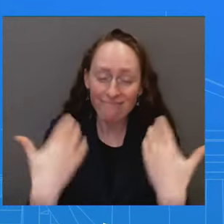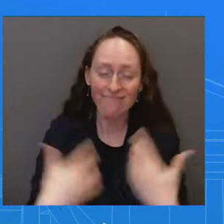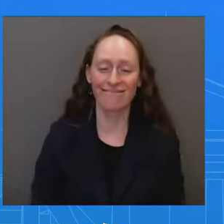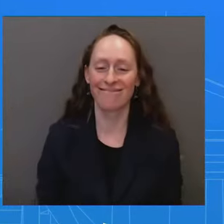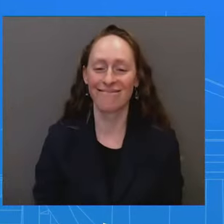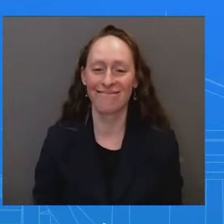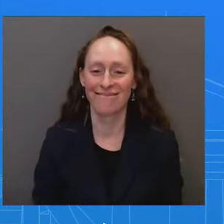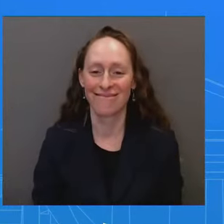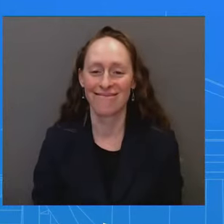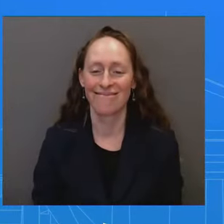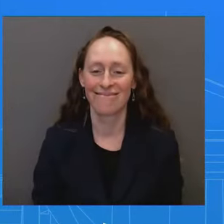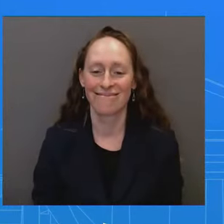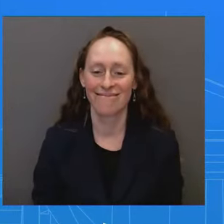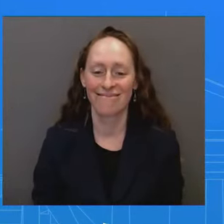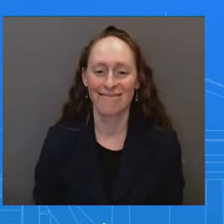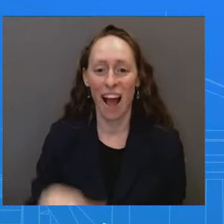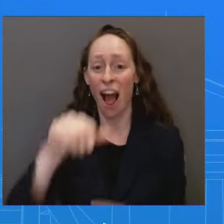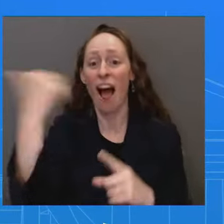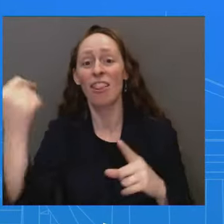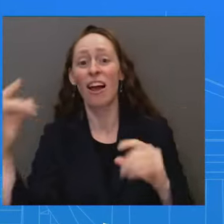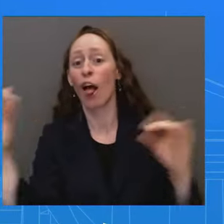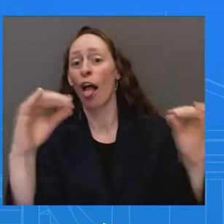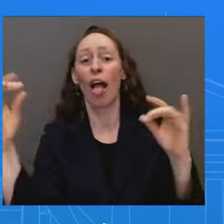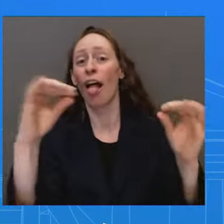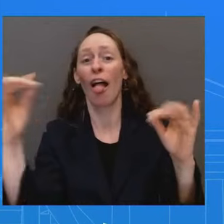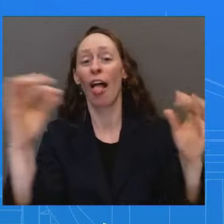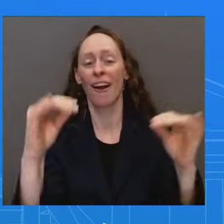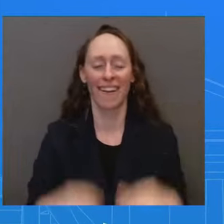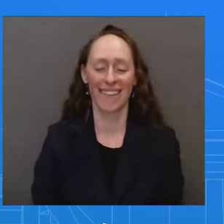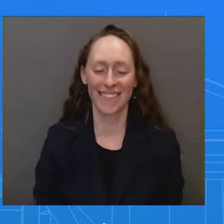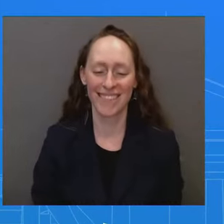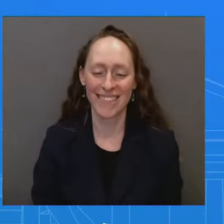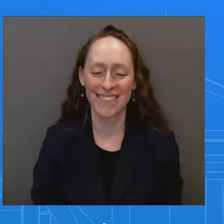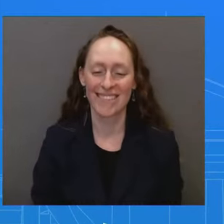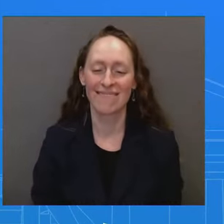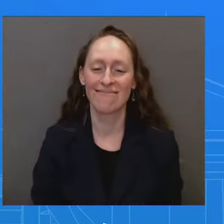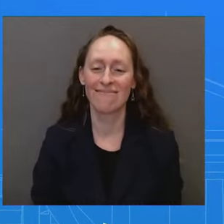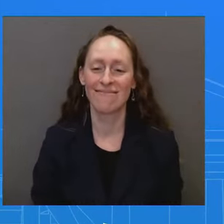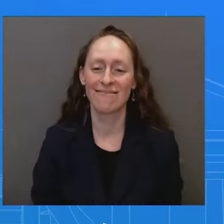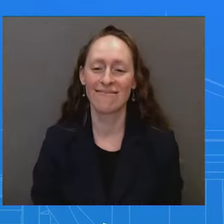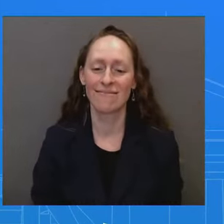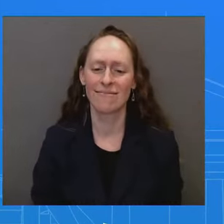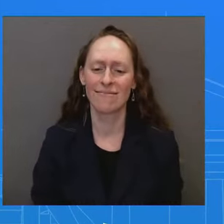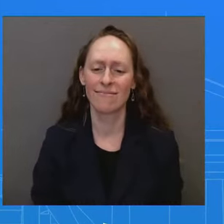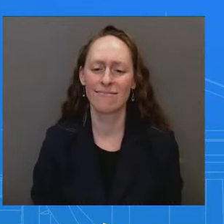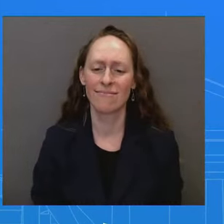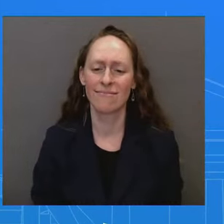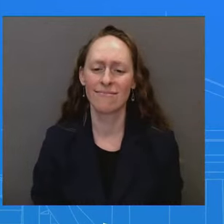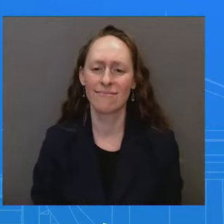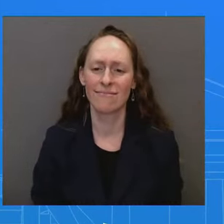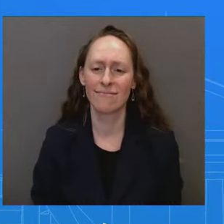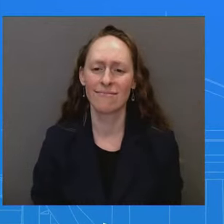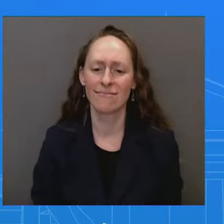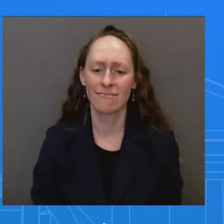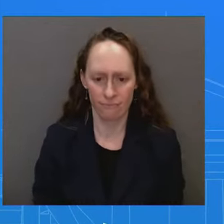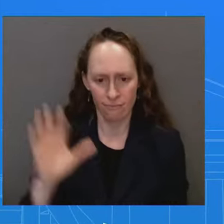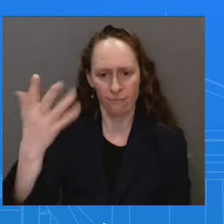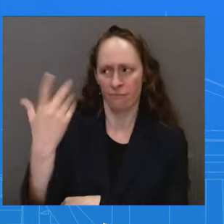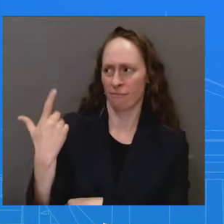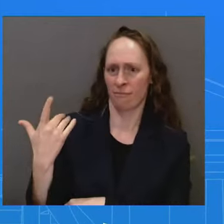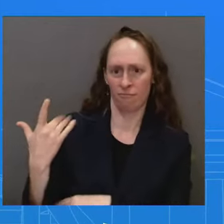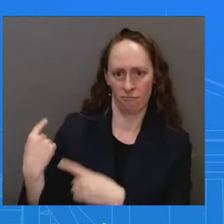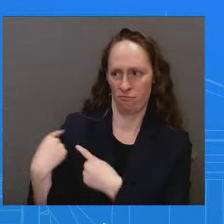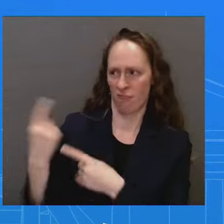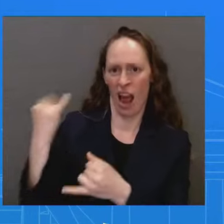Um, I You know, my comments on the ground- know. presented the fact that the-the death toll over the last 24 hours was amongst one of the most deadly days in-in